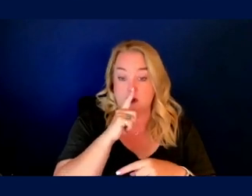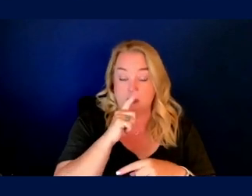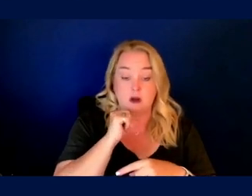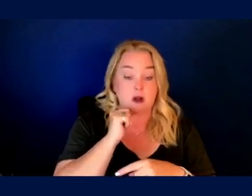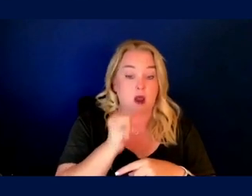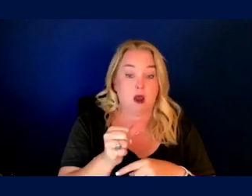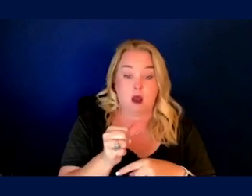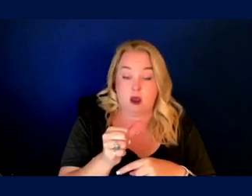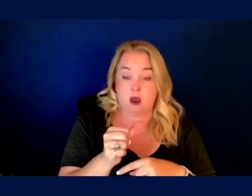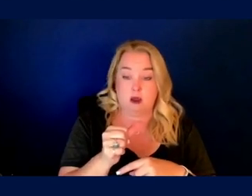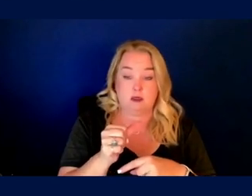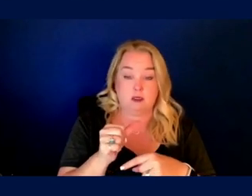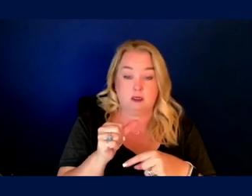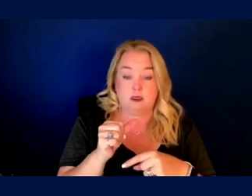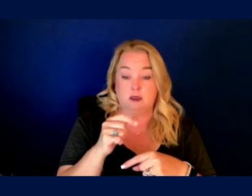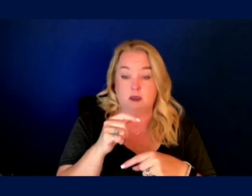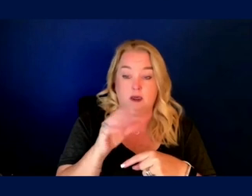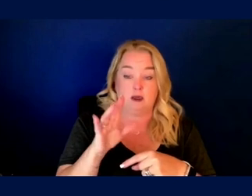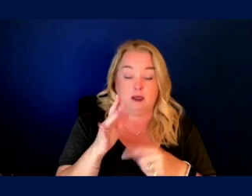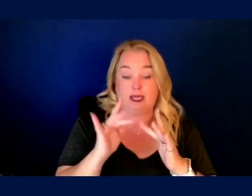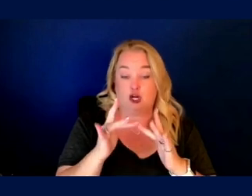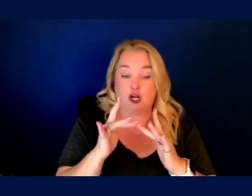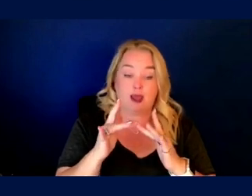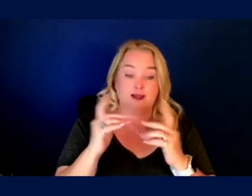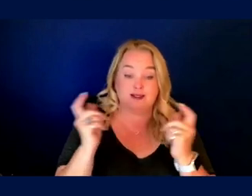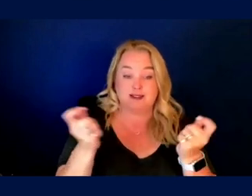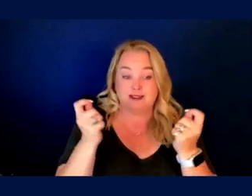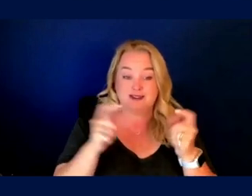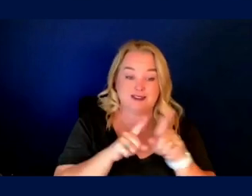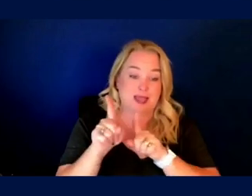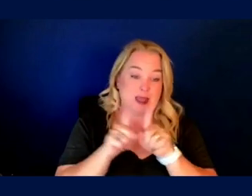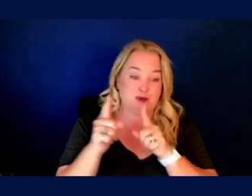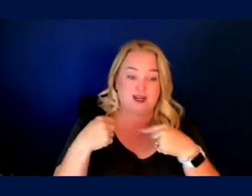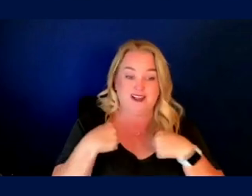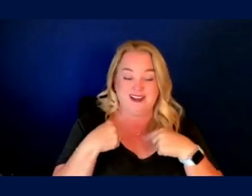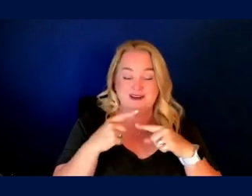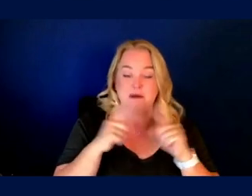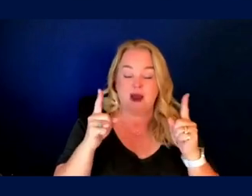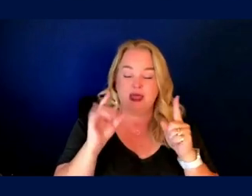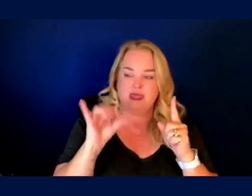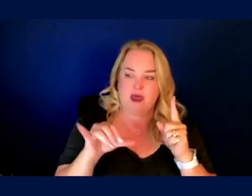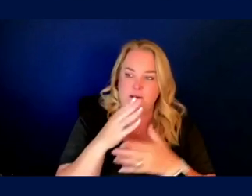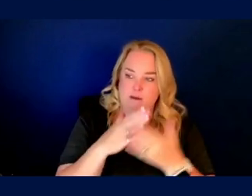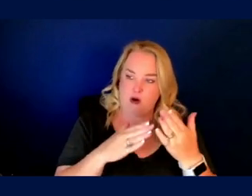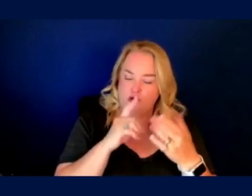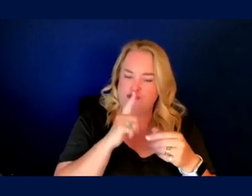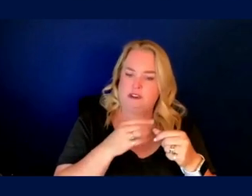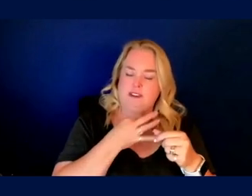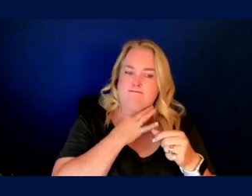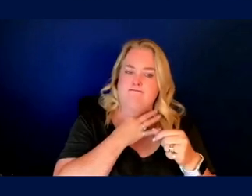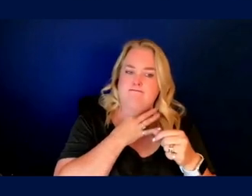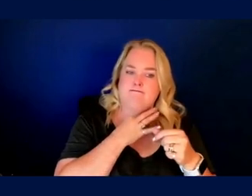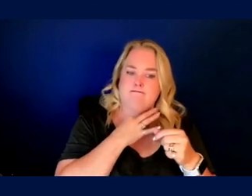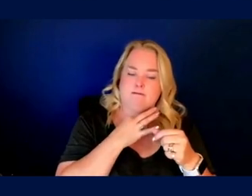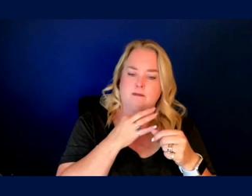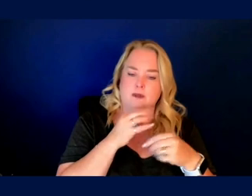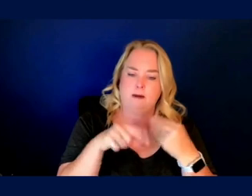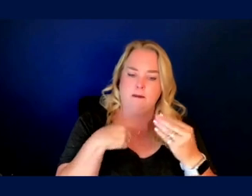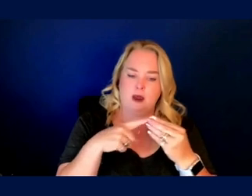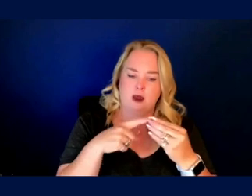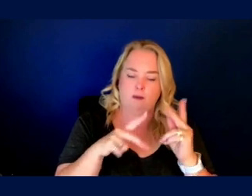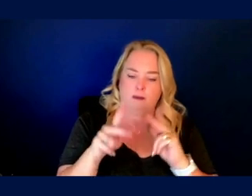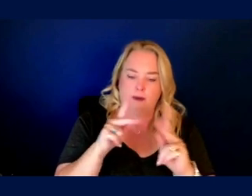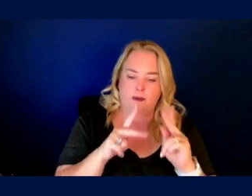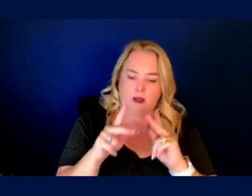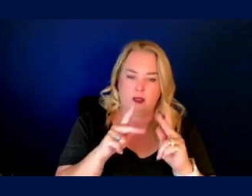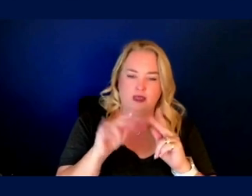a minor internet celebrity. Um, this, that, that aspect really intrigued me, of flying people. Of course, there's